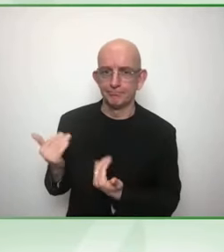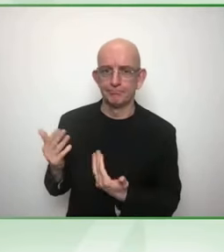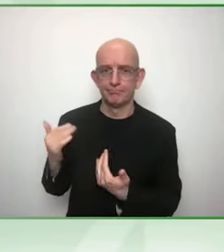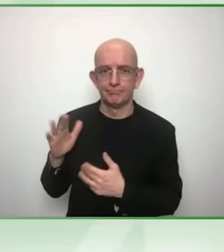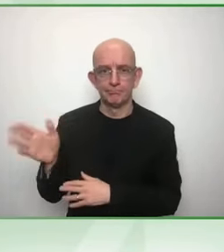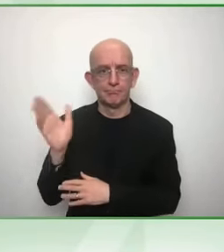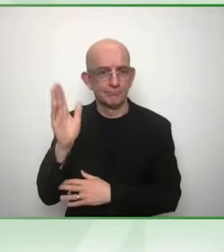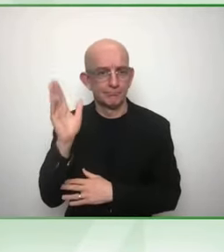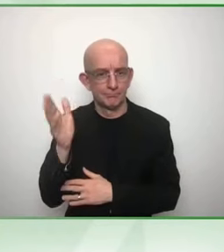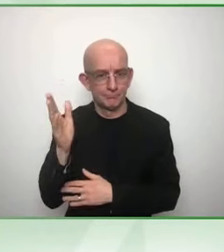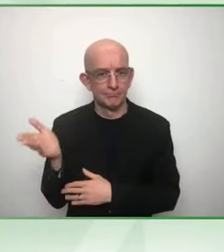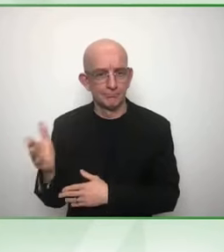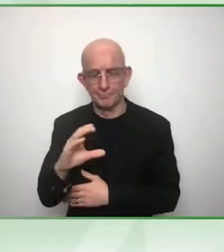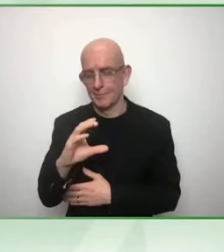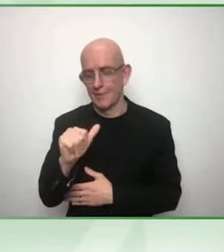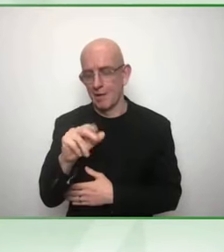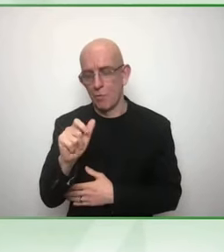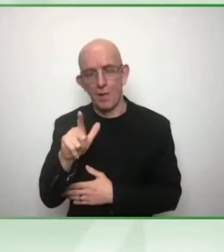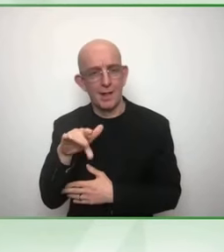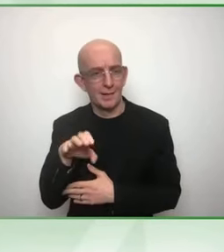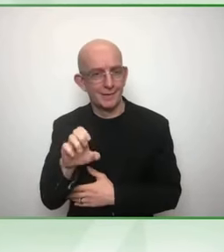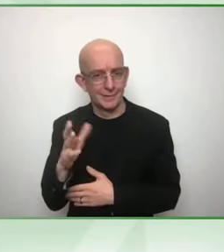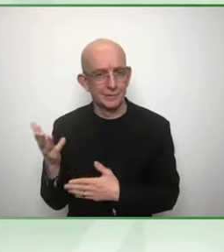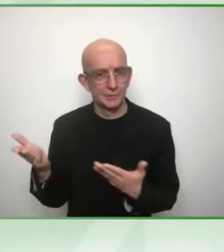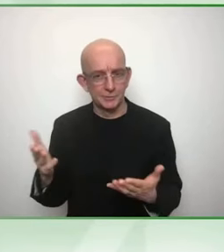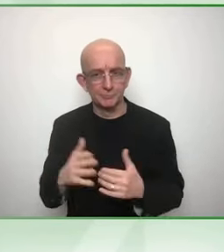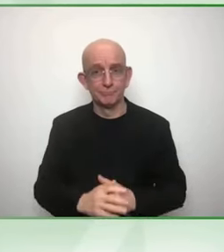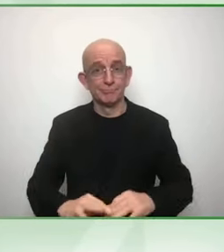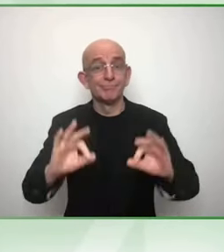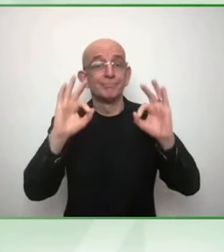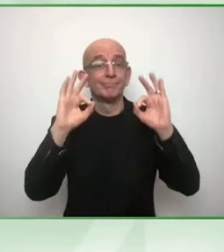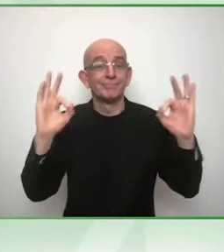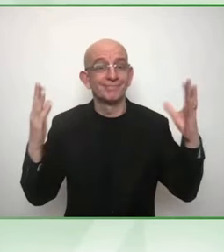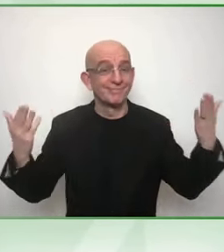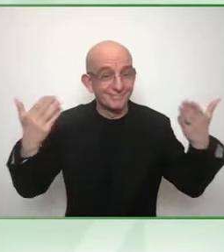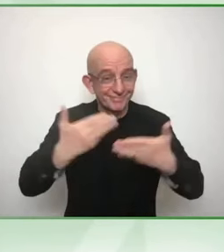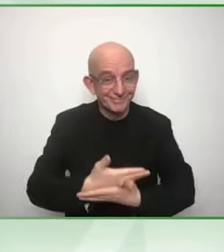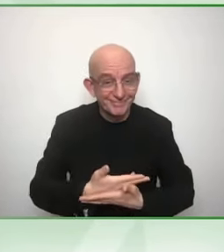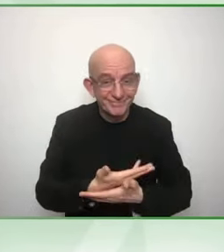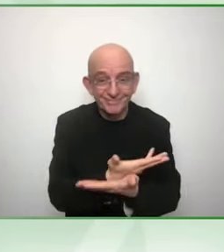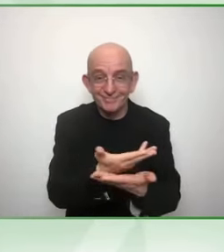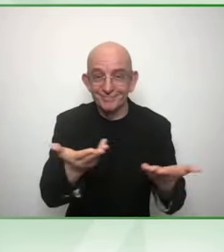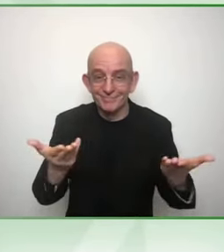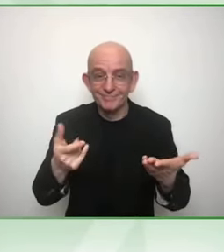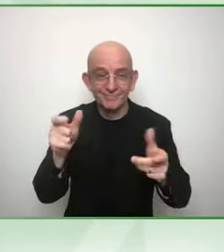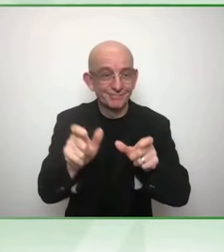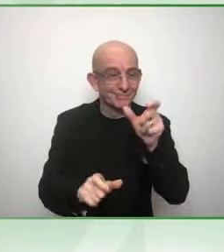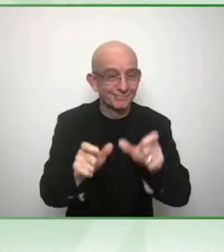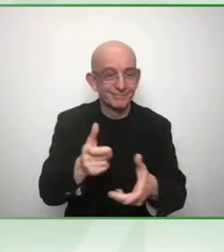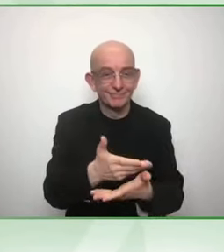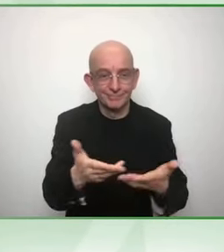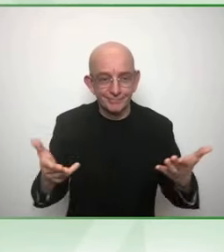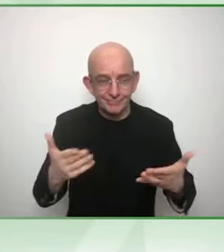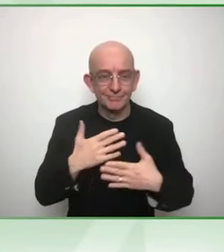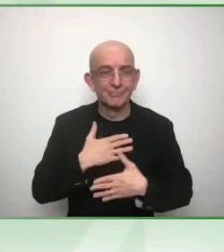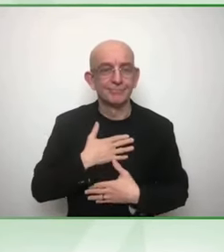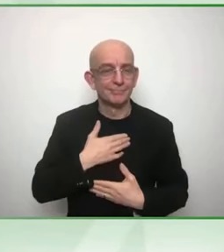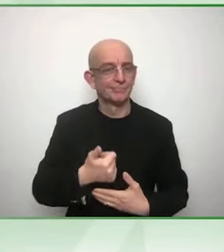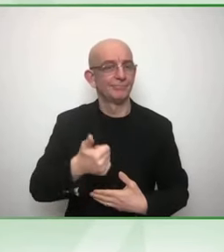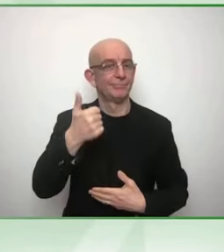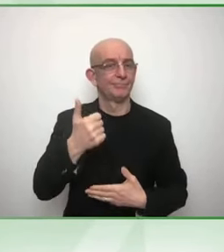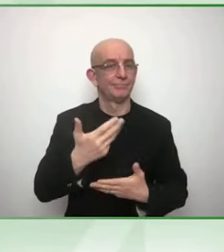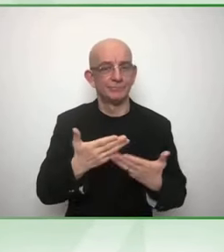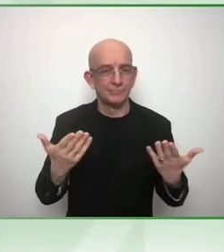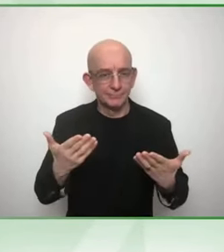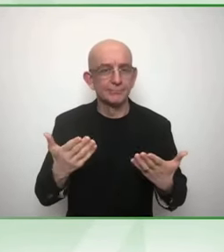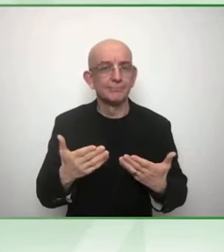Firstly, I want to probably just do a bit of audio description. And I think it's probably will bring a smile to those of you at the end of the